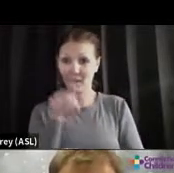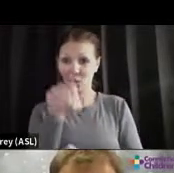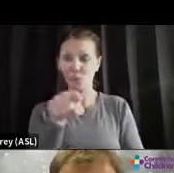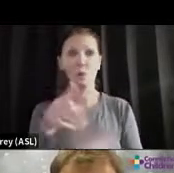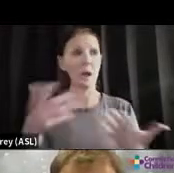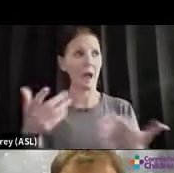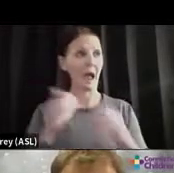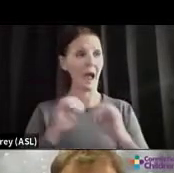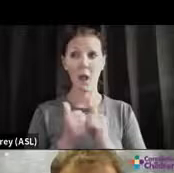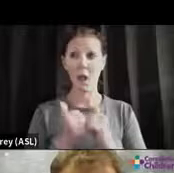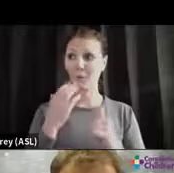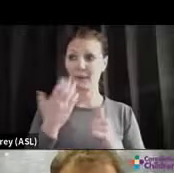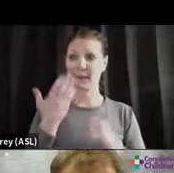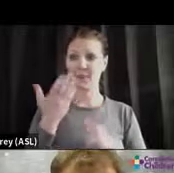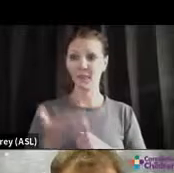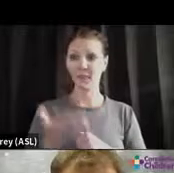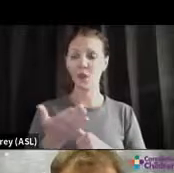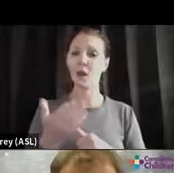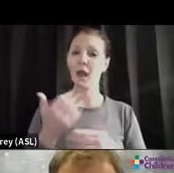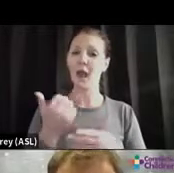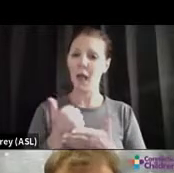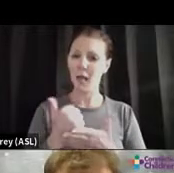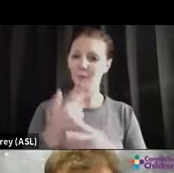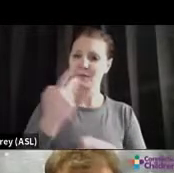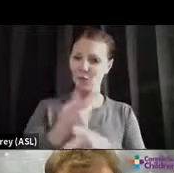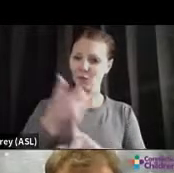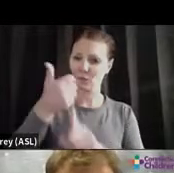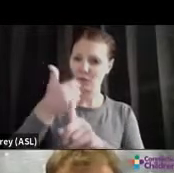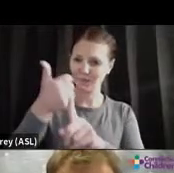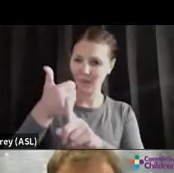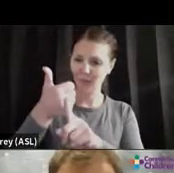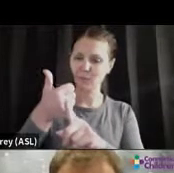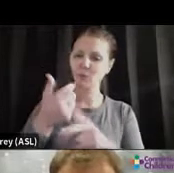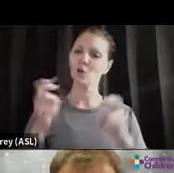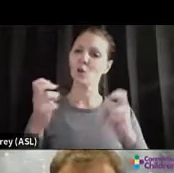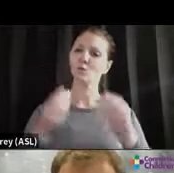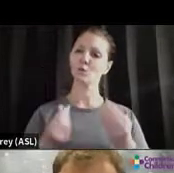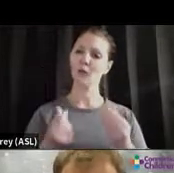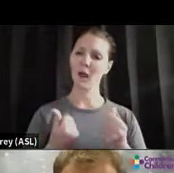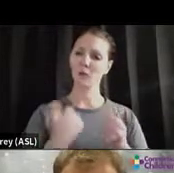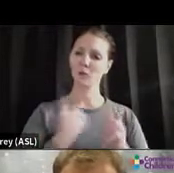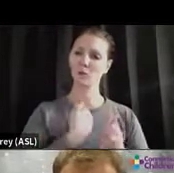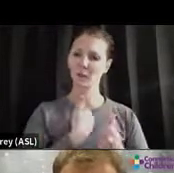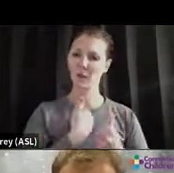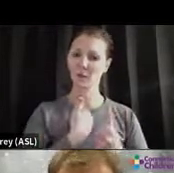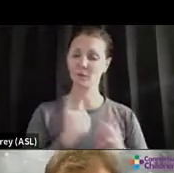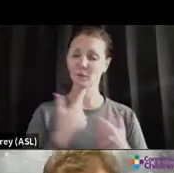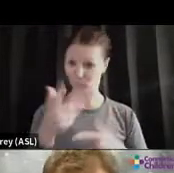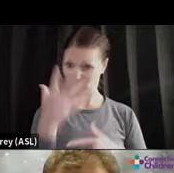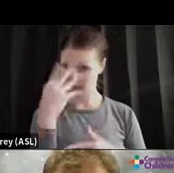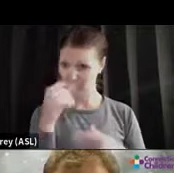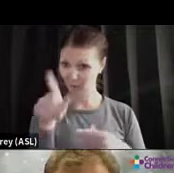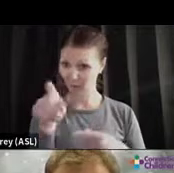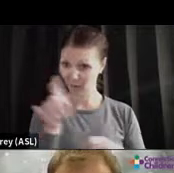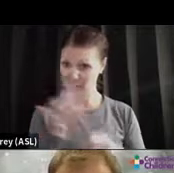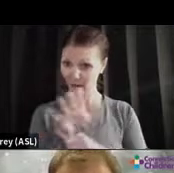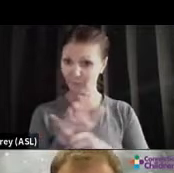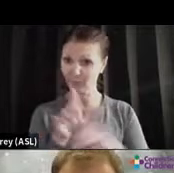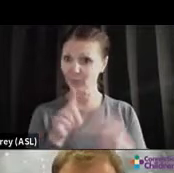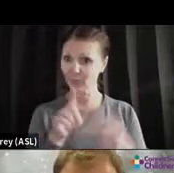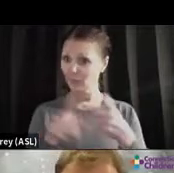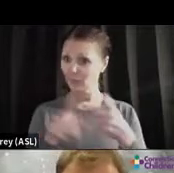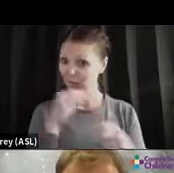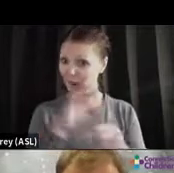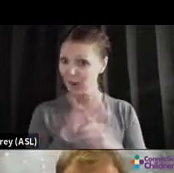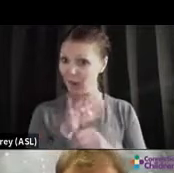to be here, we want you to help take care of yourself. Ground yourself. Ask, are you sleeping? Have you eaten? Have you